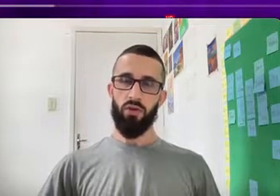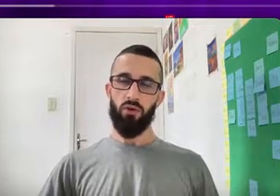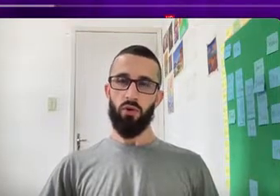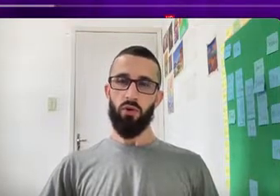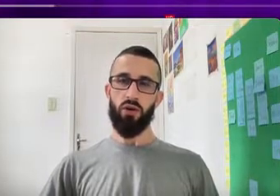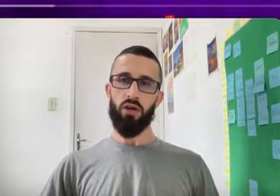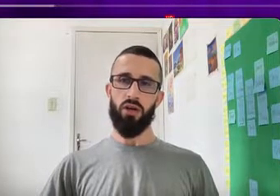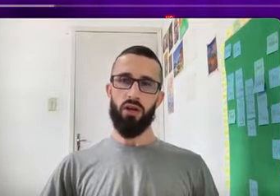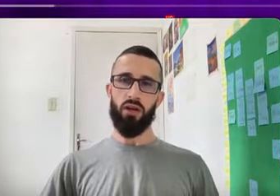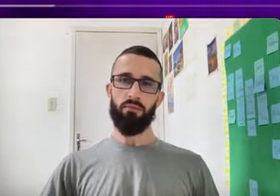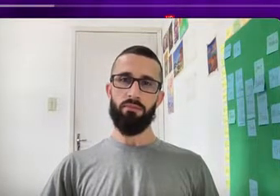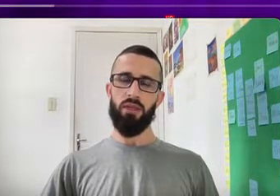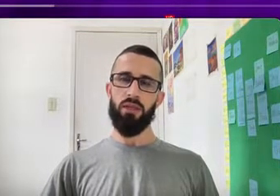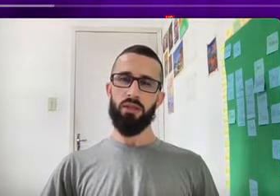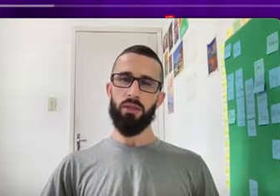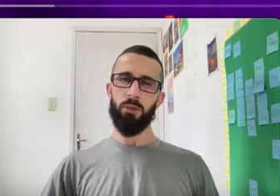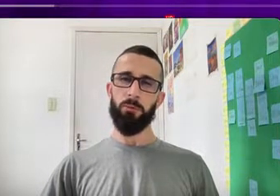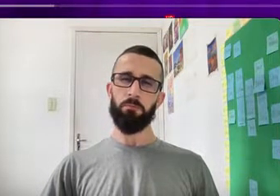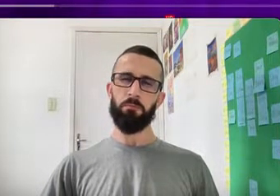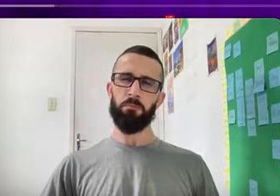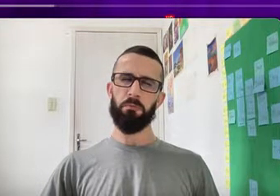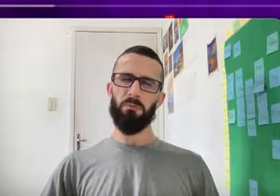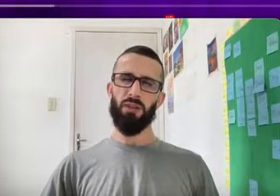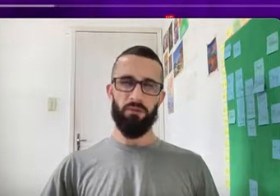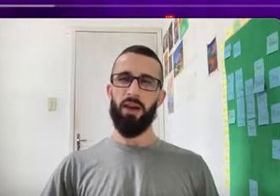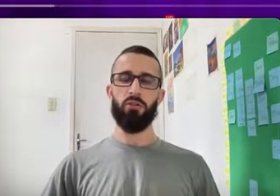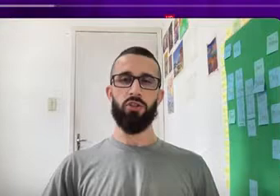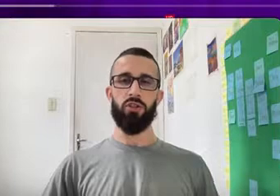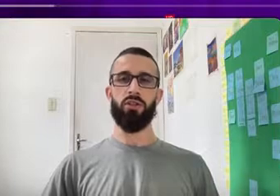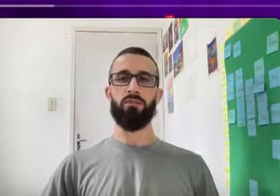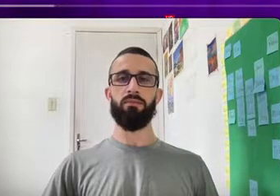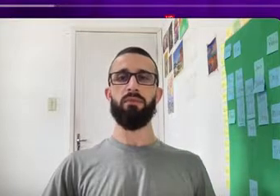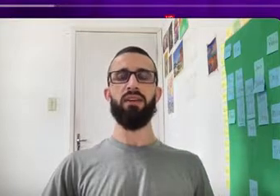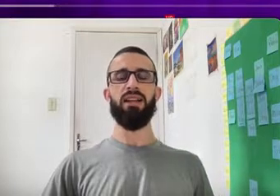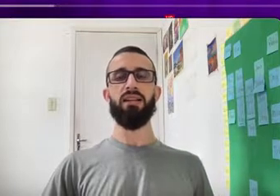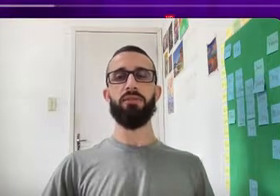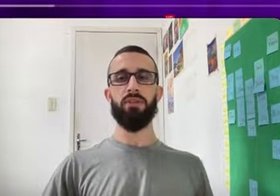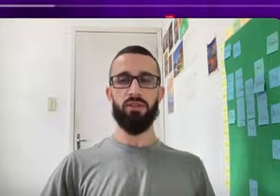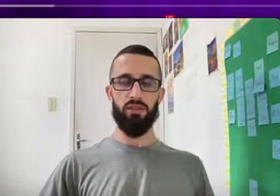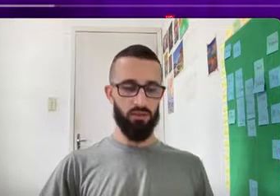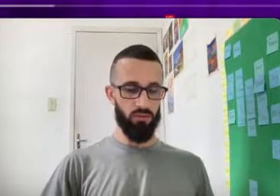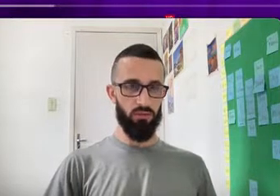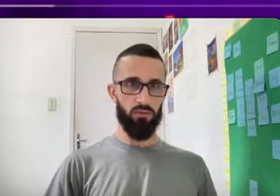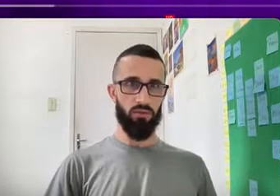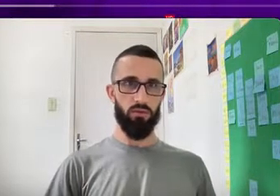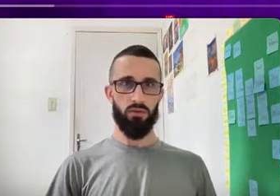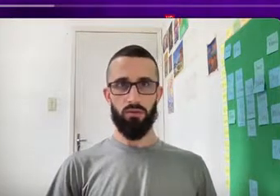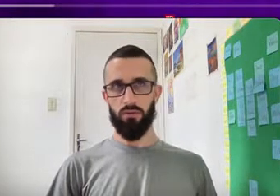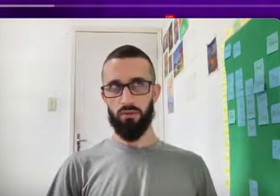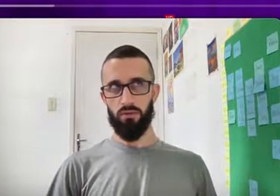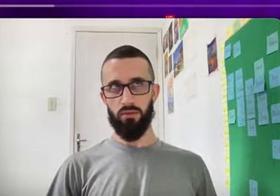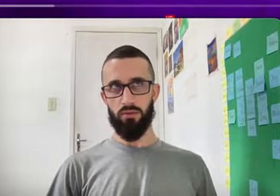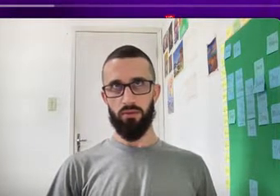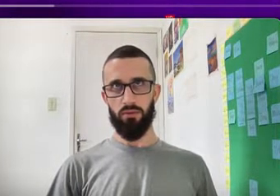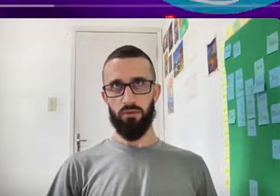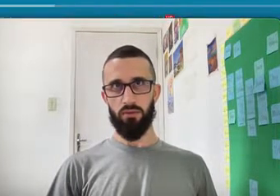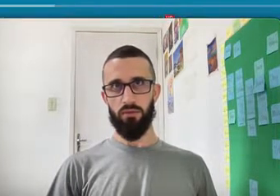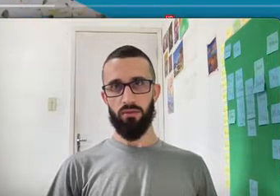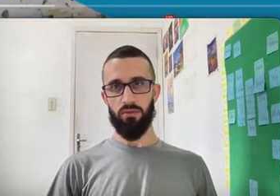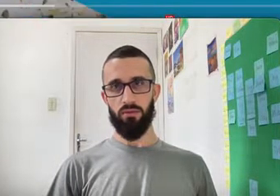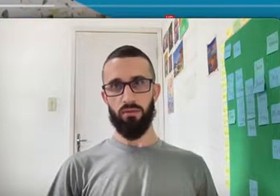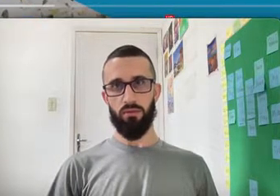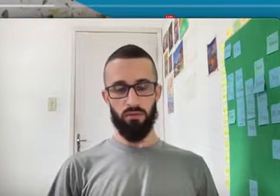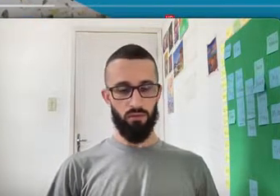Or A Meal Voucher Vale Refeição E Aí Ela Gastou No